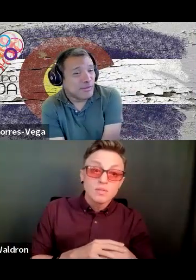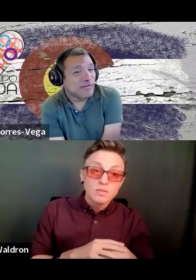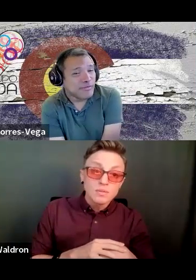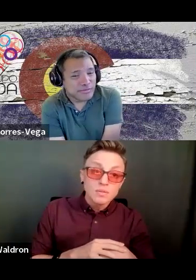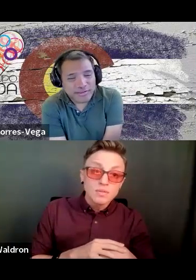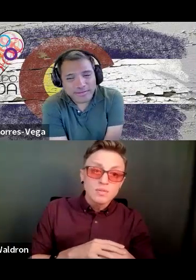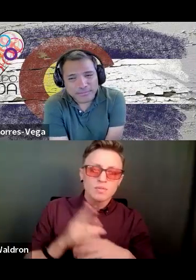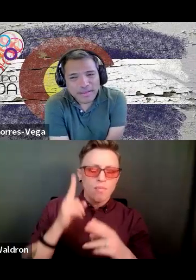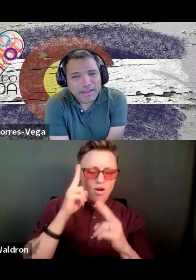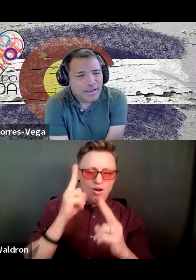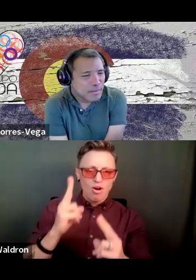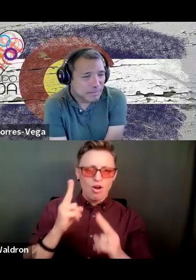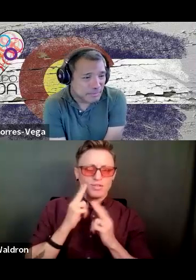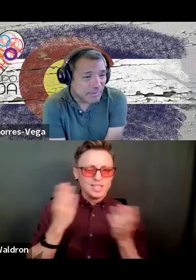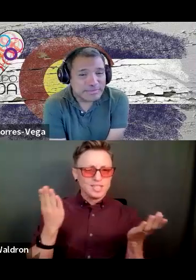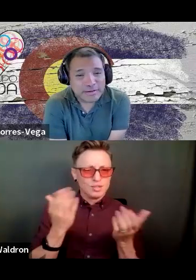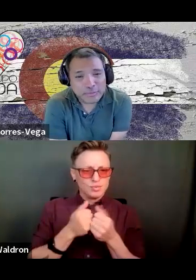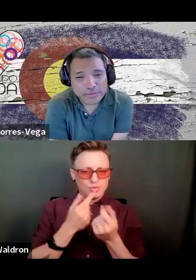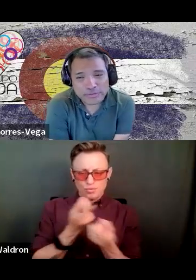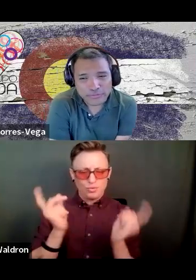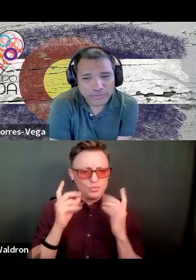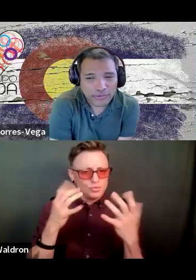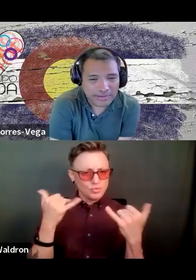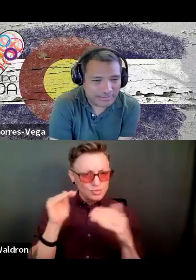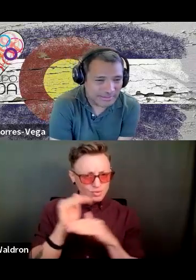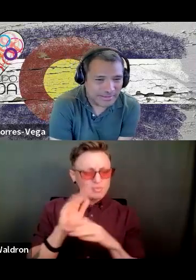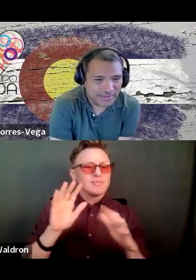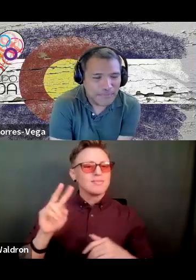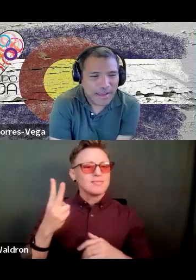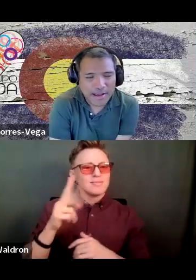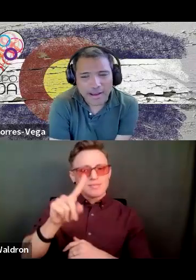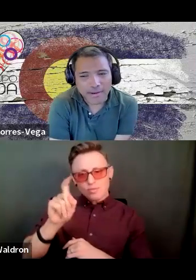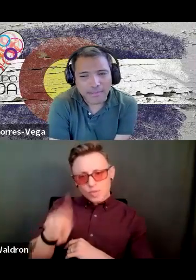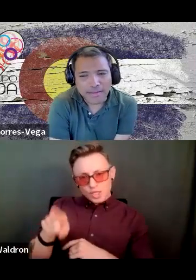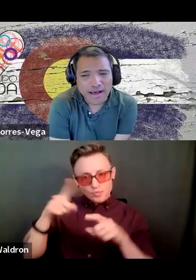with all of you tonight. Our second question for you guys is,